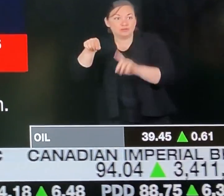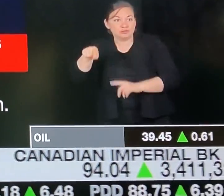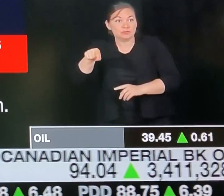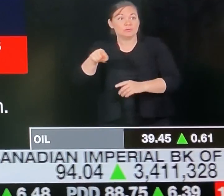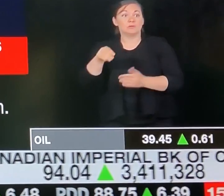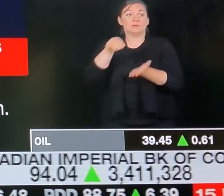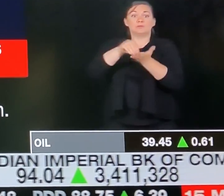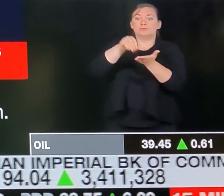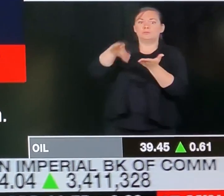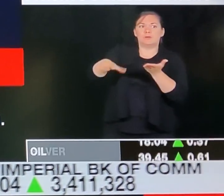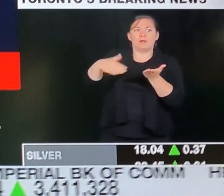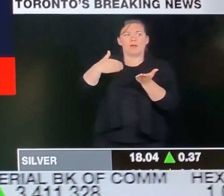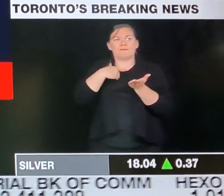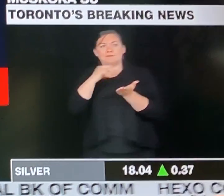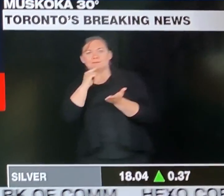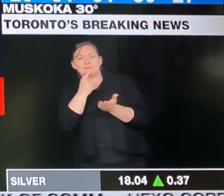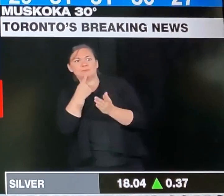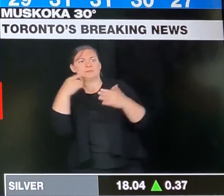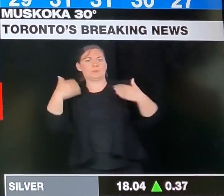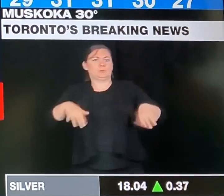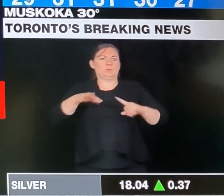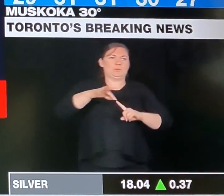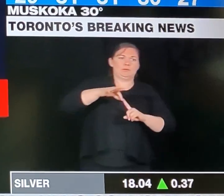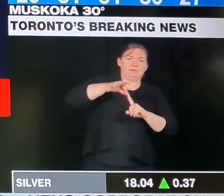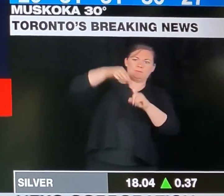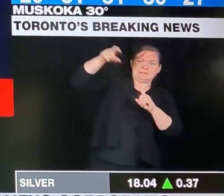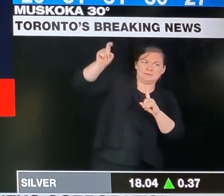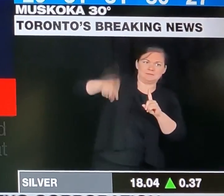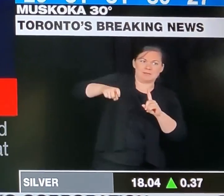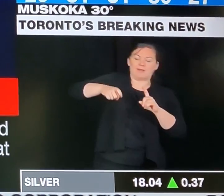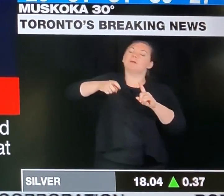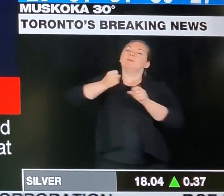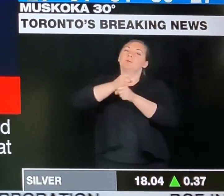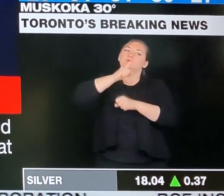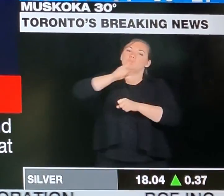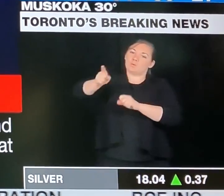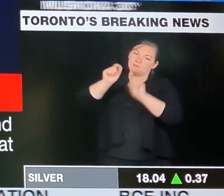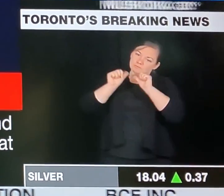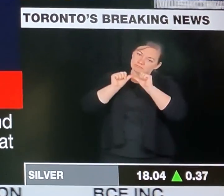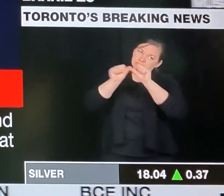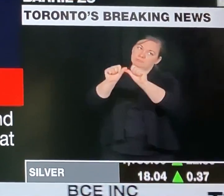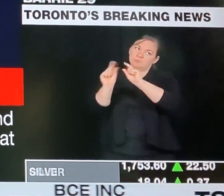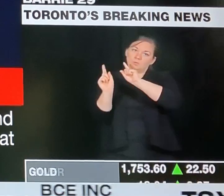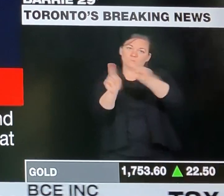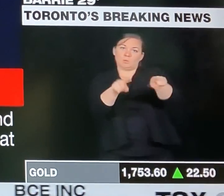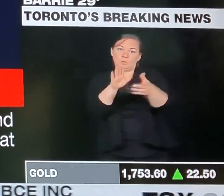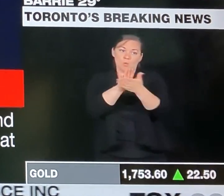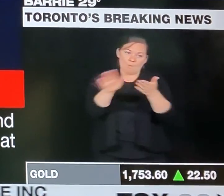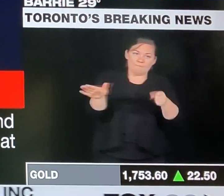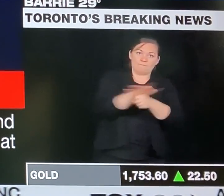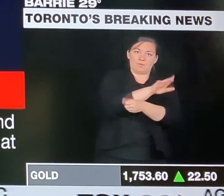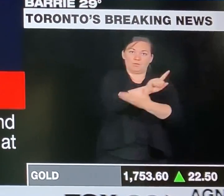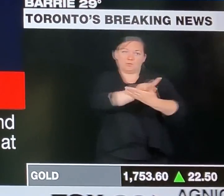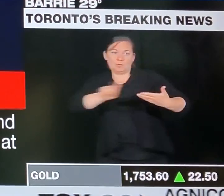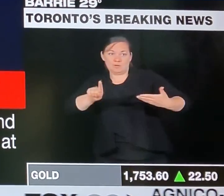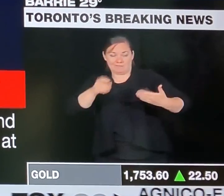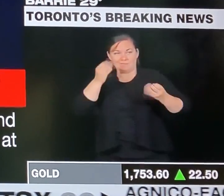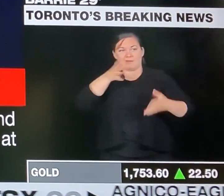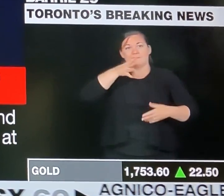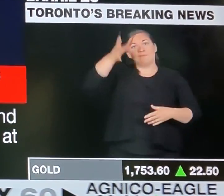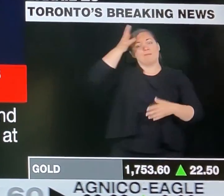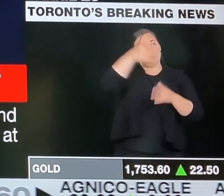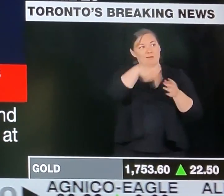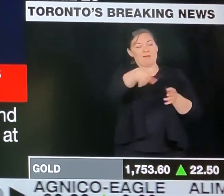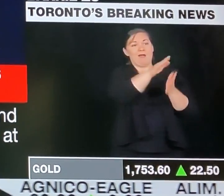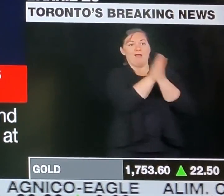embrace that spirit of partnership as we work to develop and implement the safe reopening of schools. Finally, I just want to end by thanking